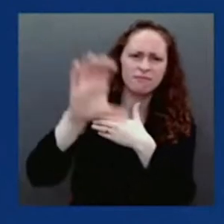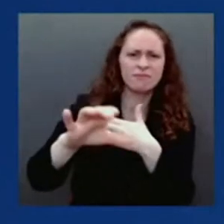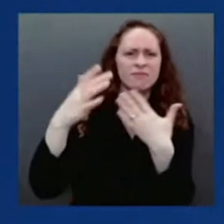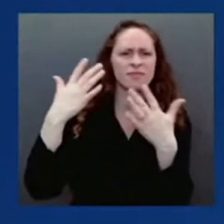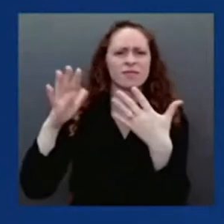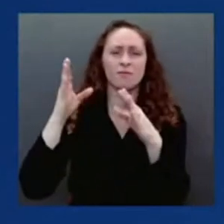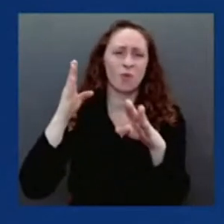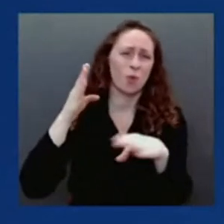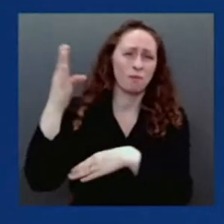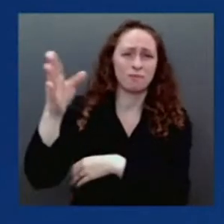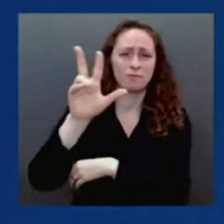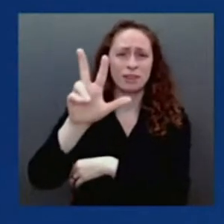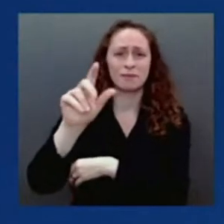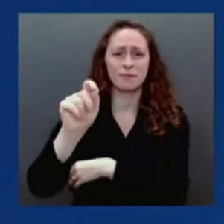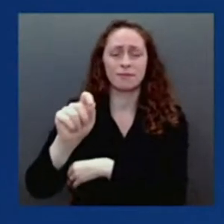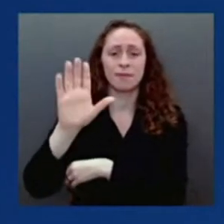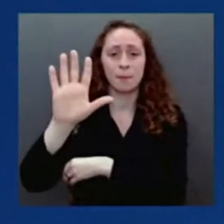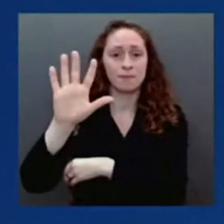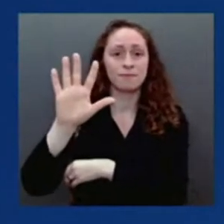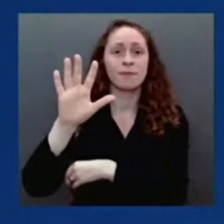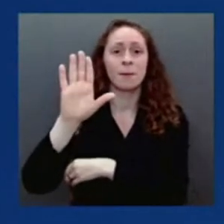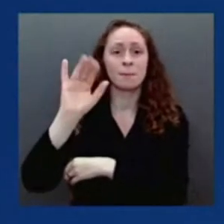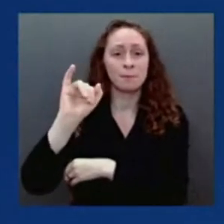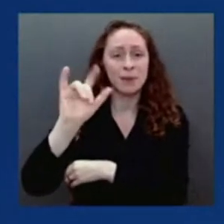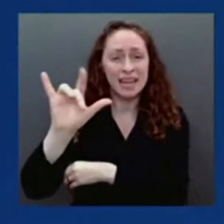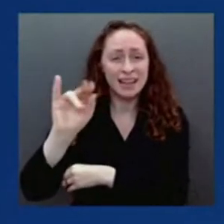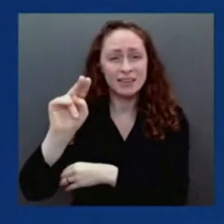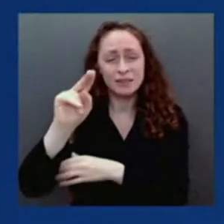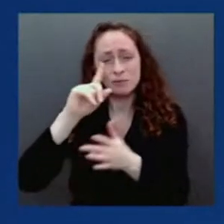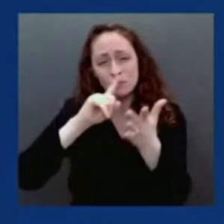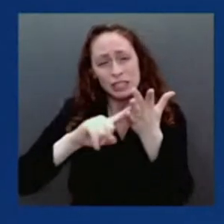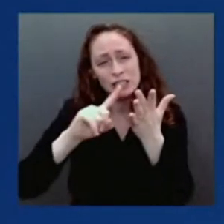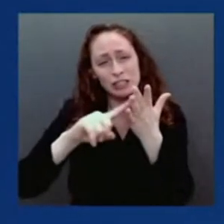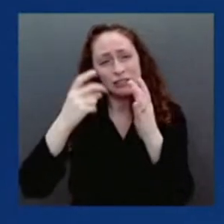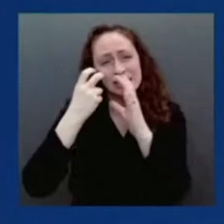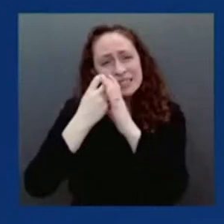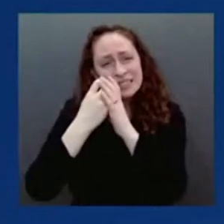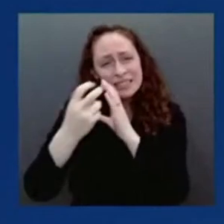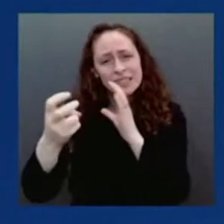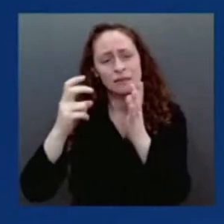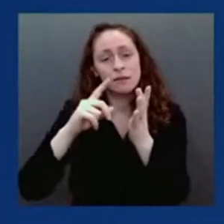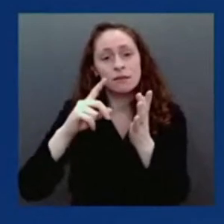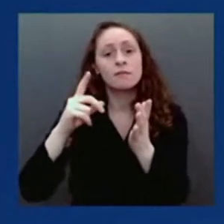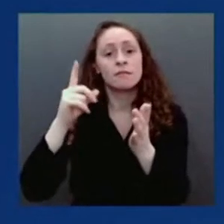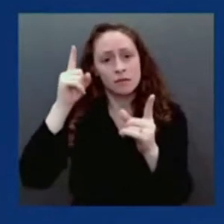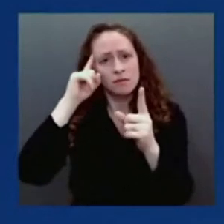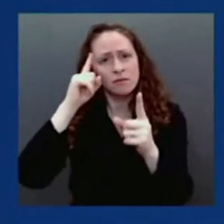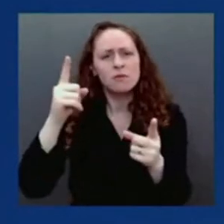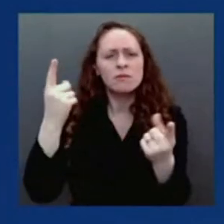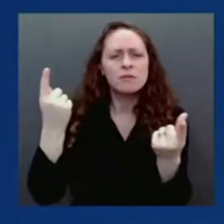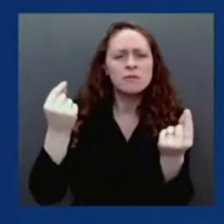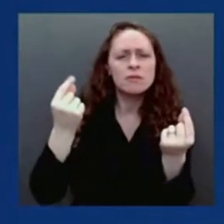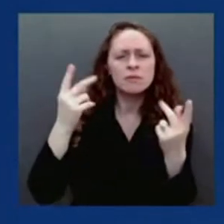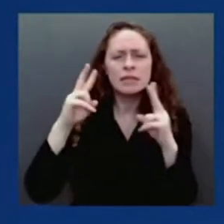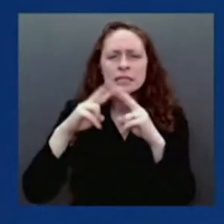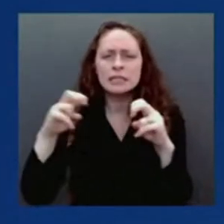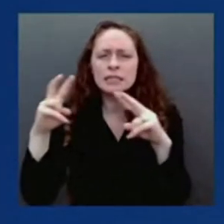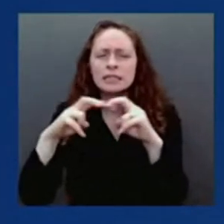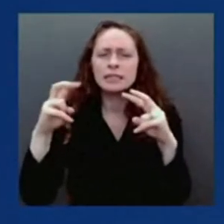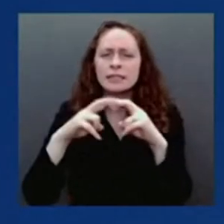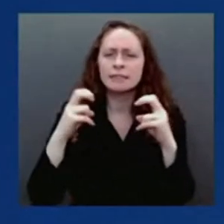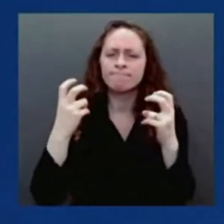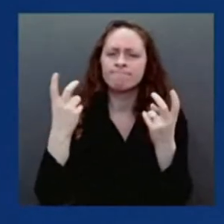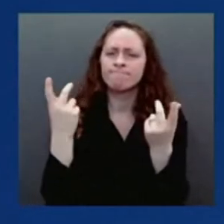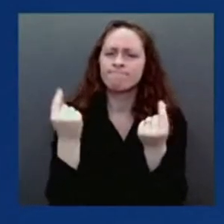vaccine research, thus far about $1.5 billion, with investments in basic and